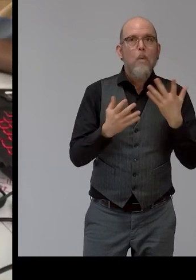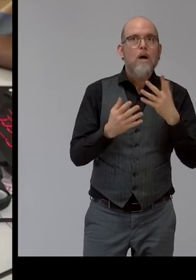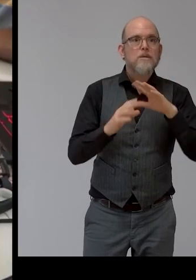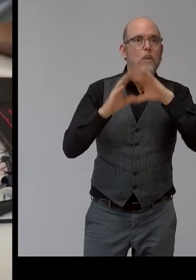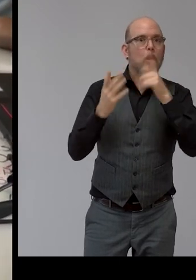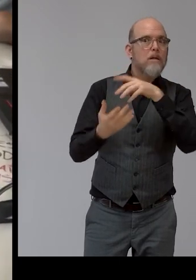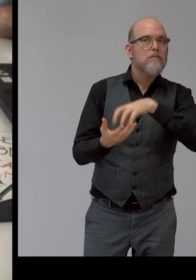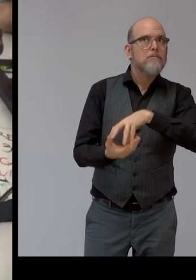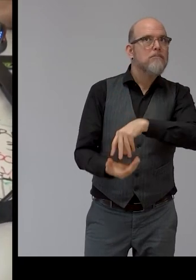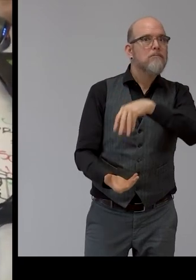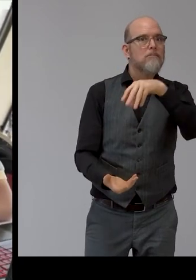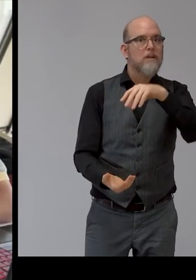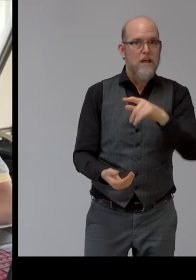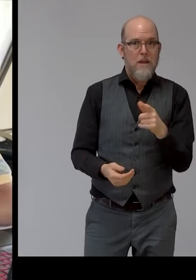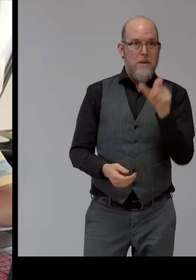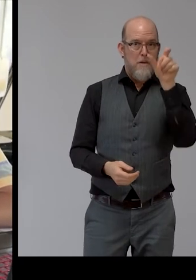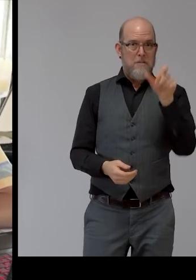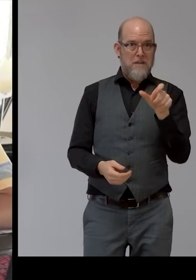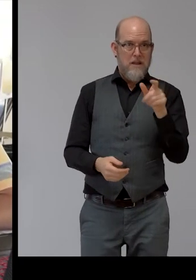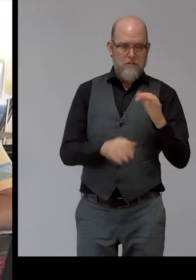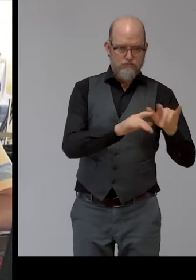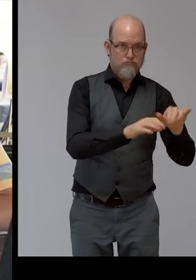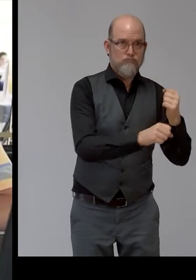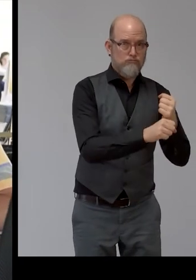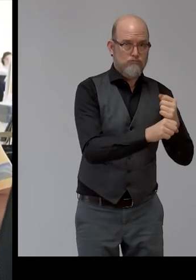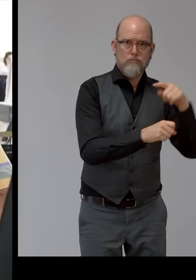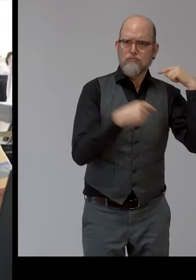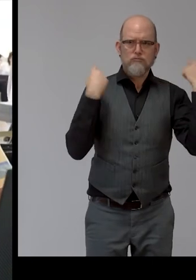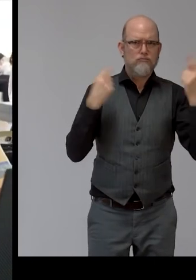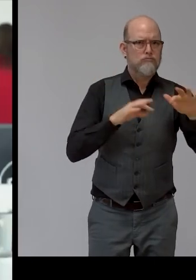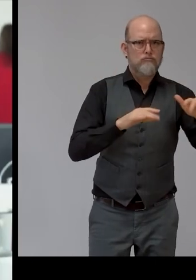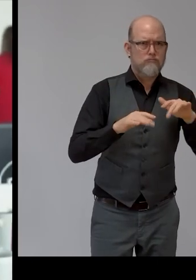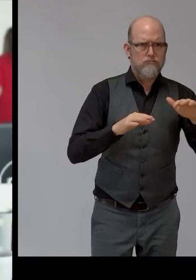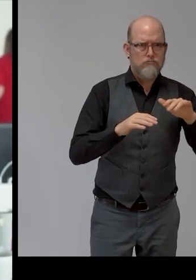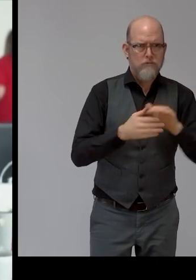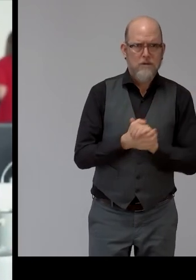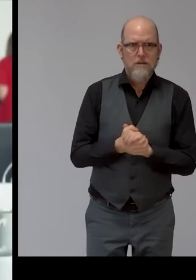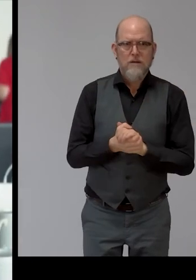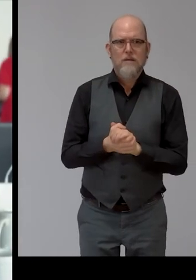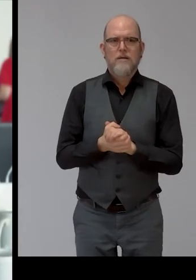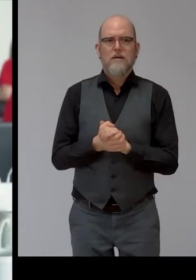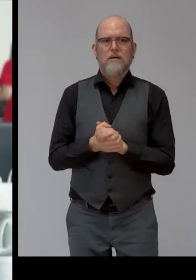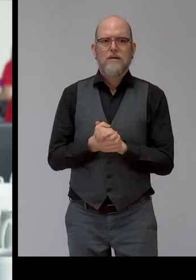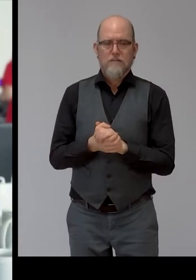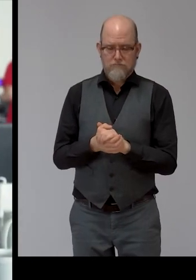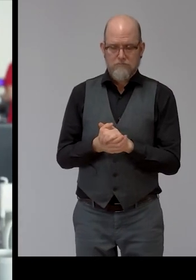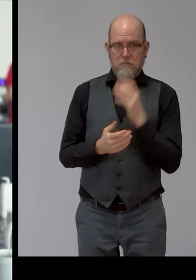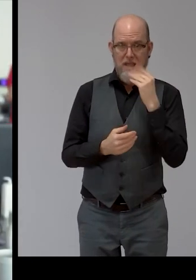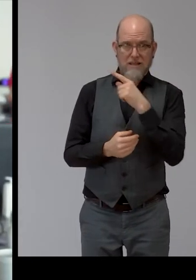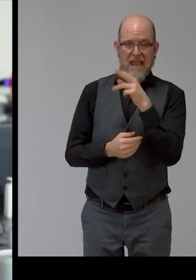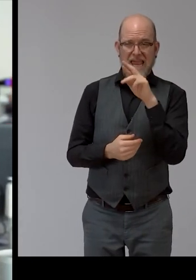are working on computers and other equipments. Renato explains that they visited the Monumento a la Bandera.